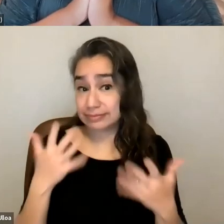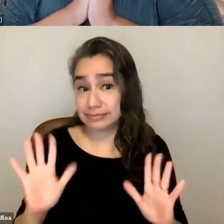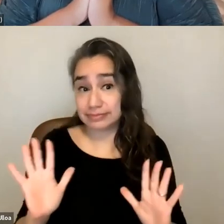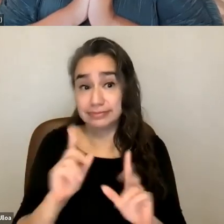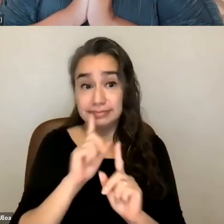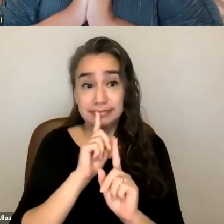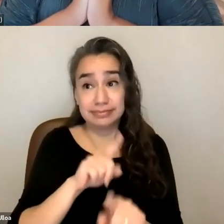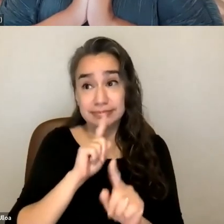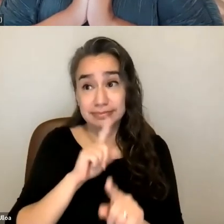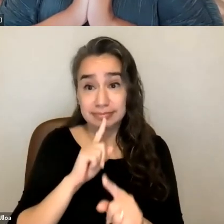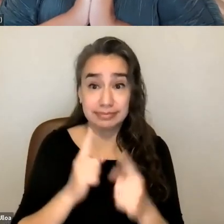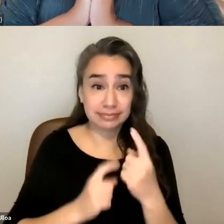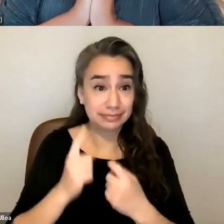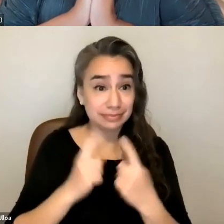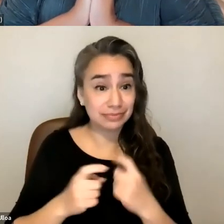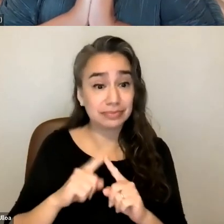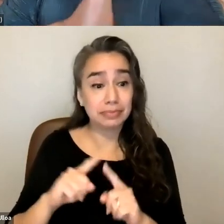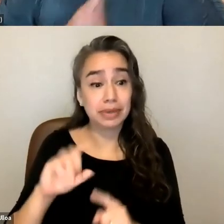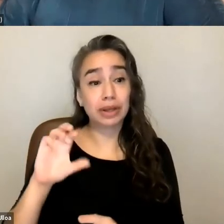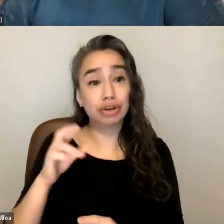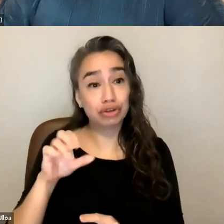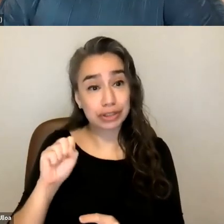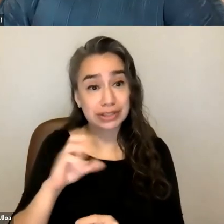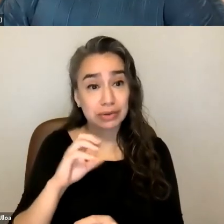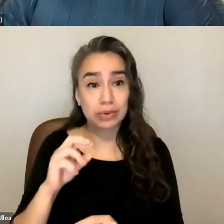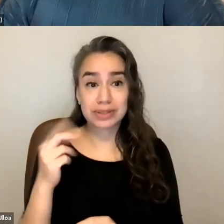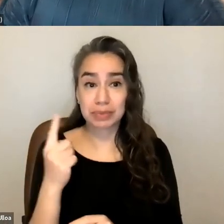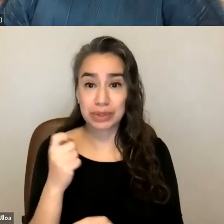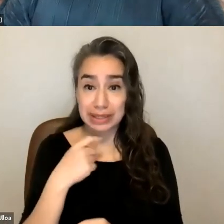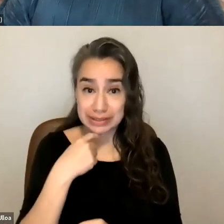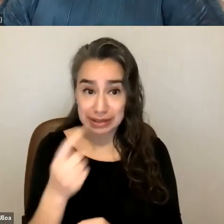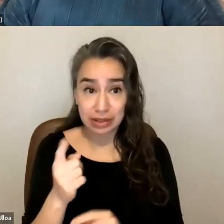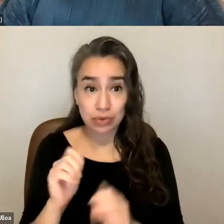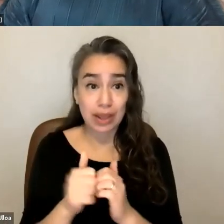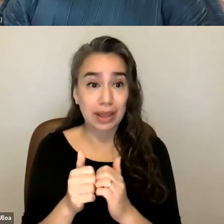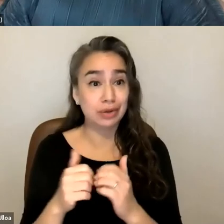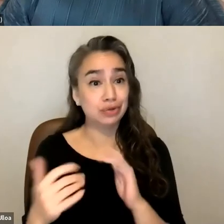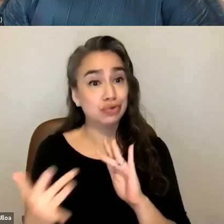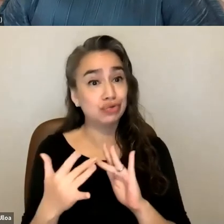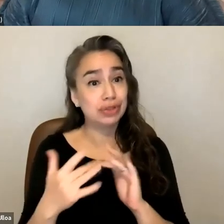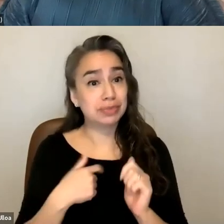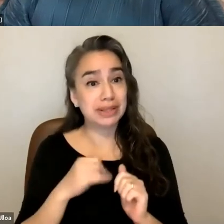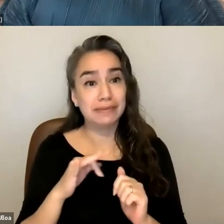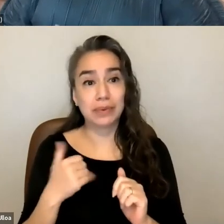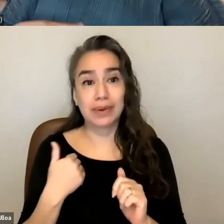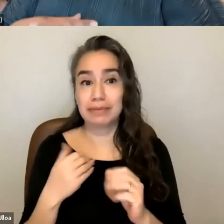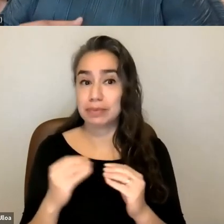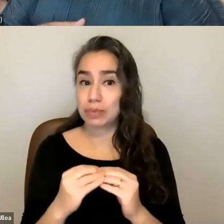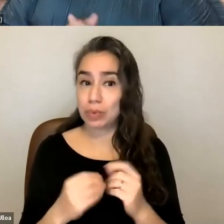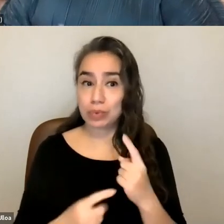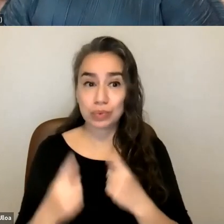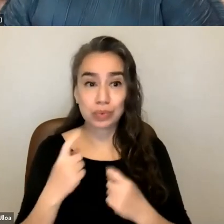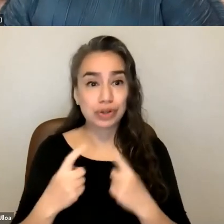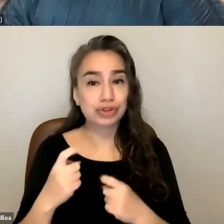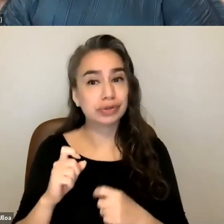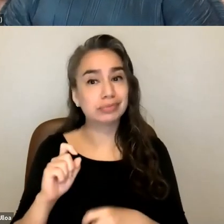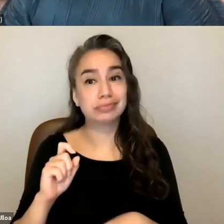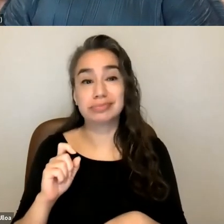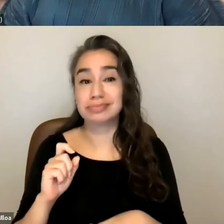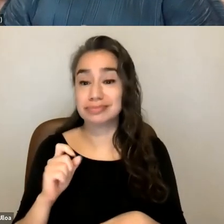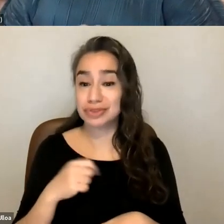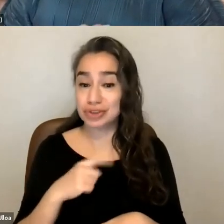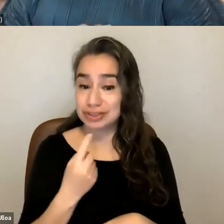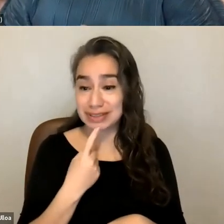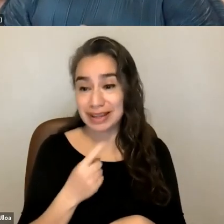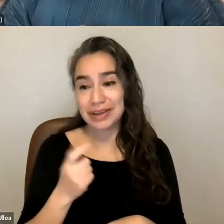but chris can probably or someone can tell you how to reach me if you have other questions questions just said we're everywhere vicky